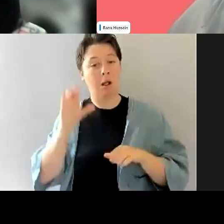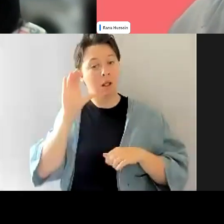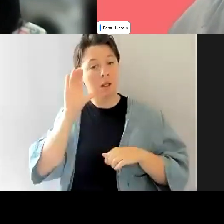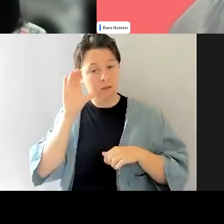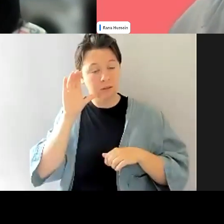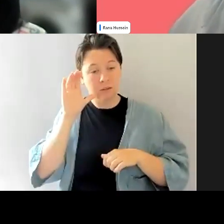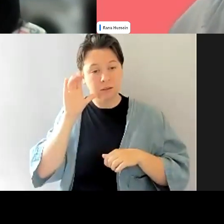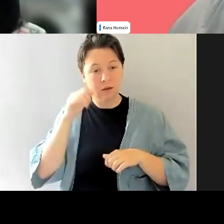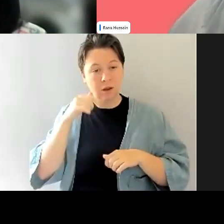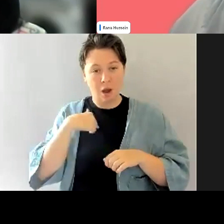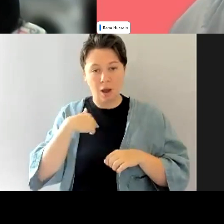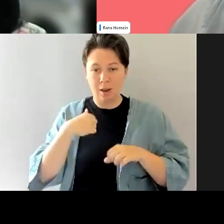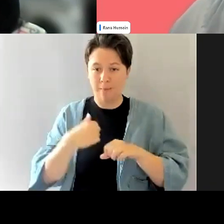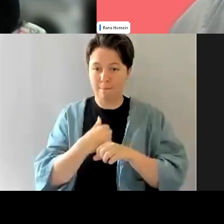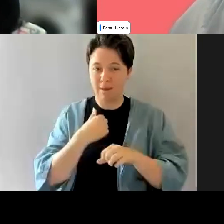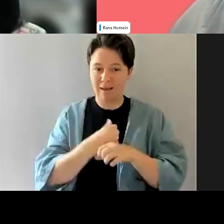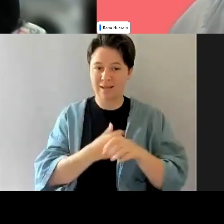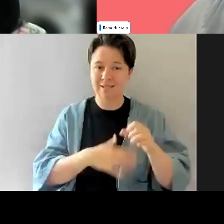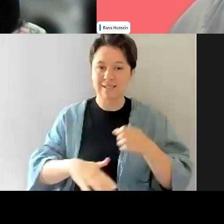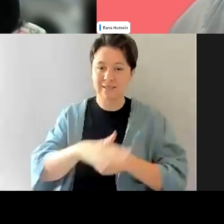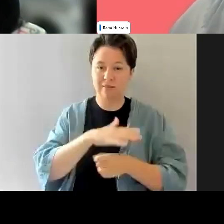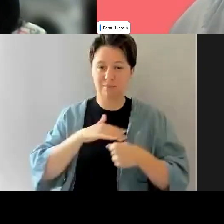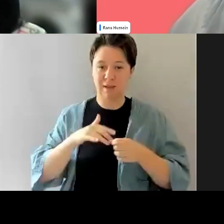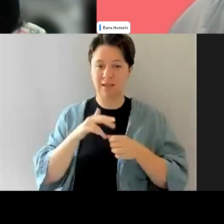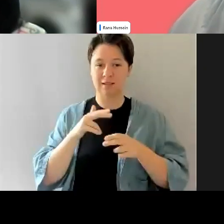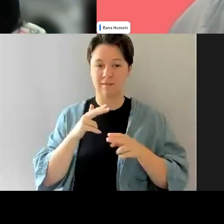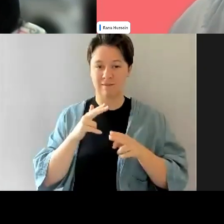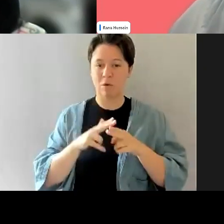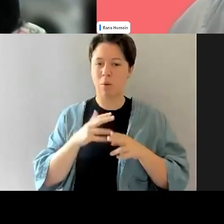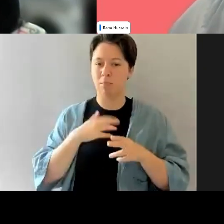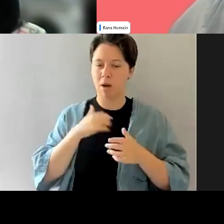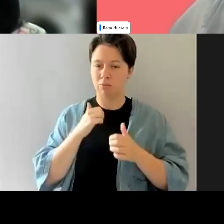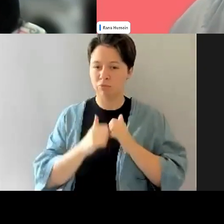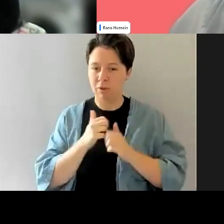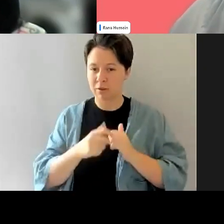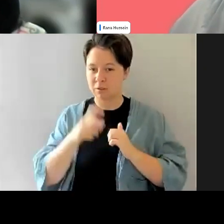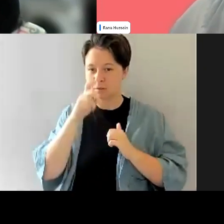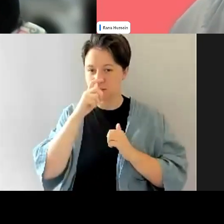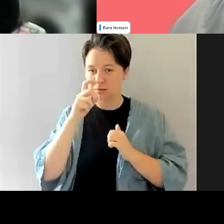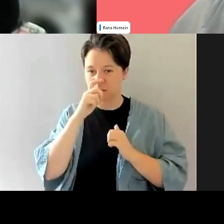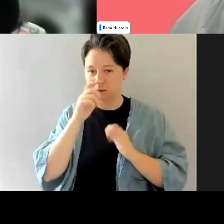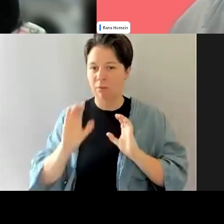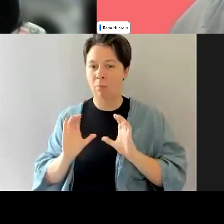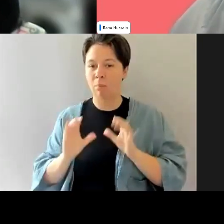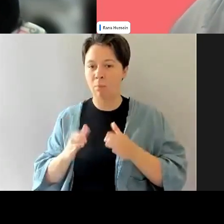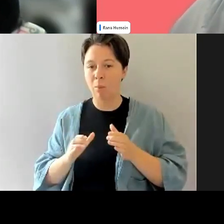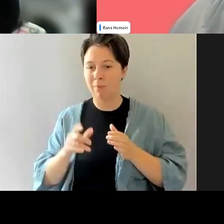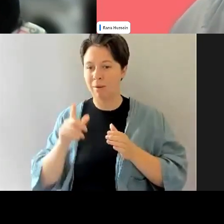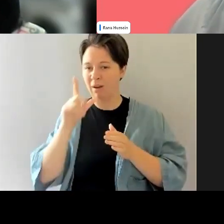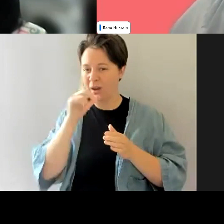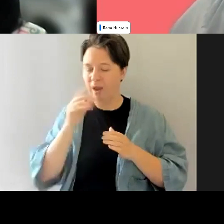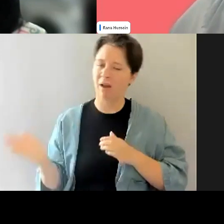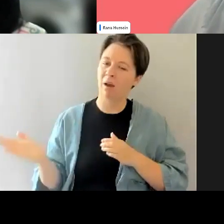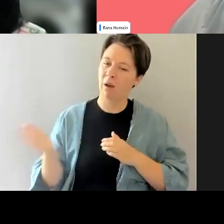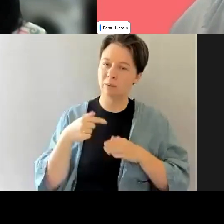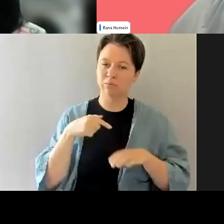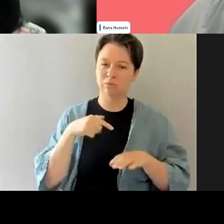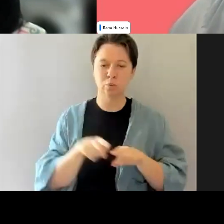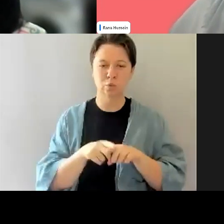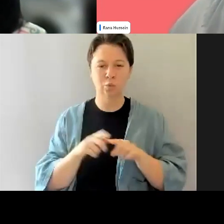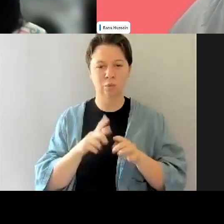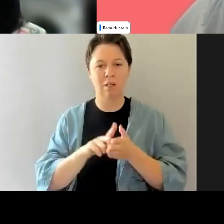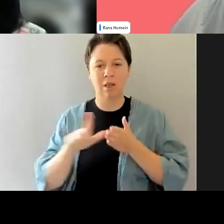that I create a space for my brothers and sisters to enter as well that may not be afforded that same opportunity. So, um,